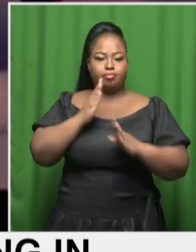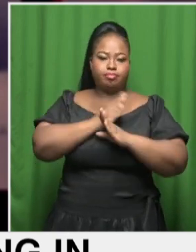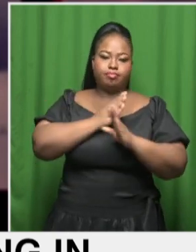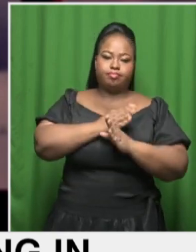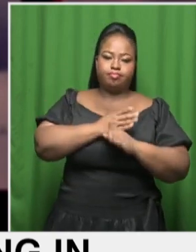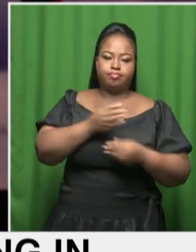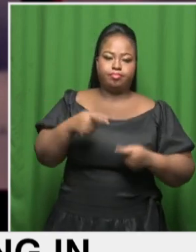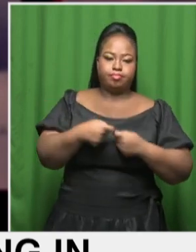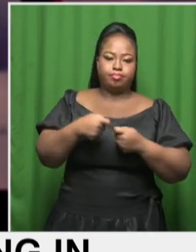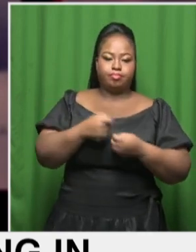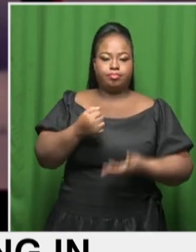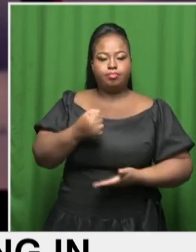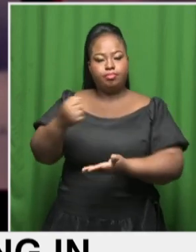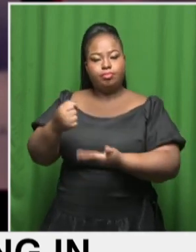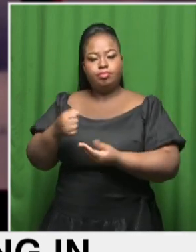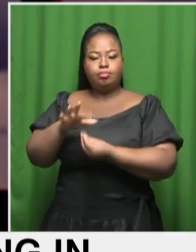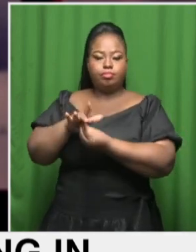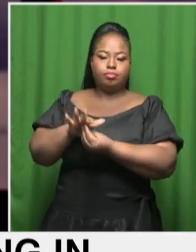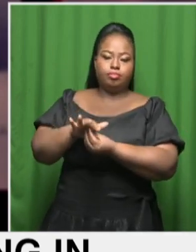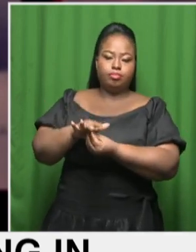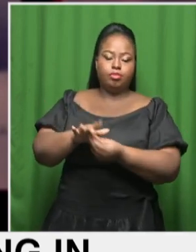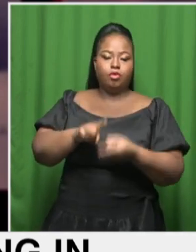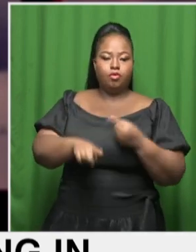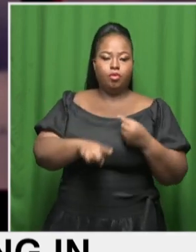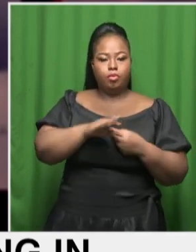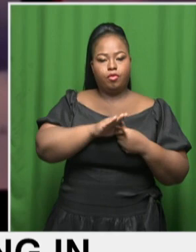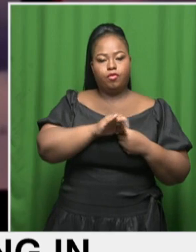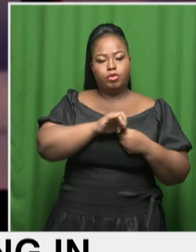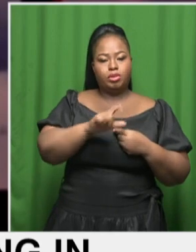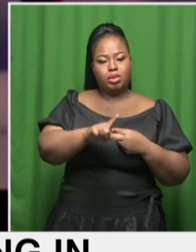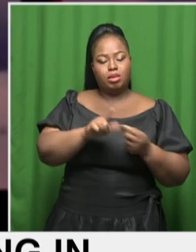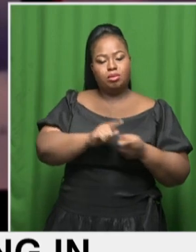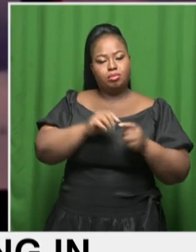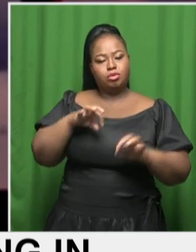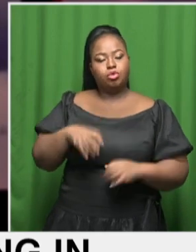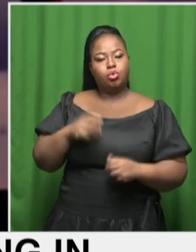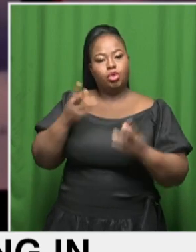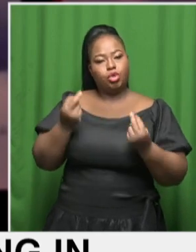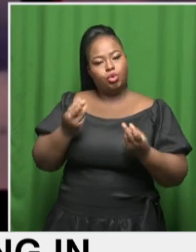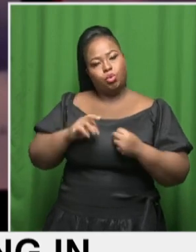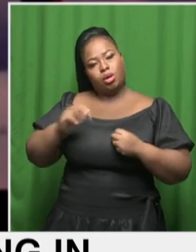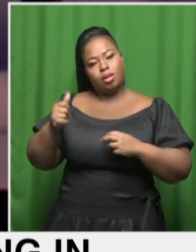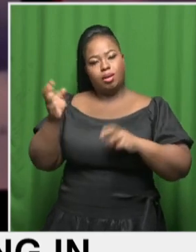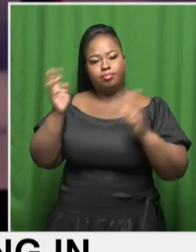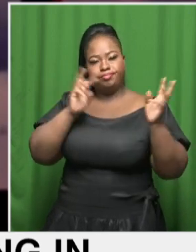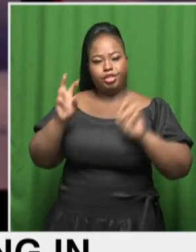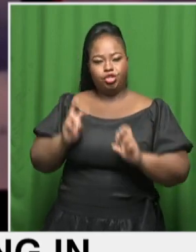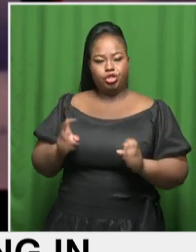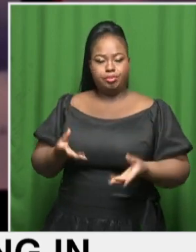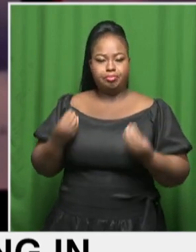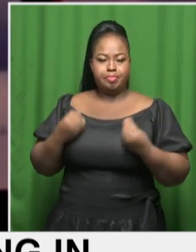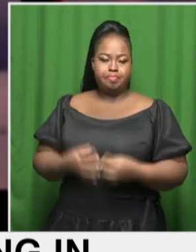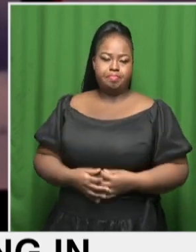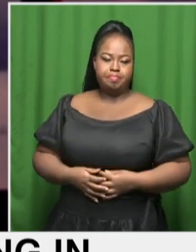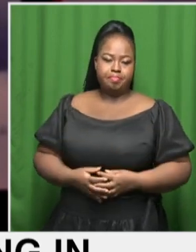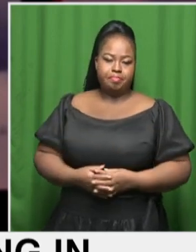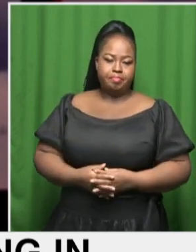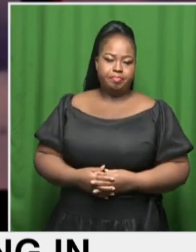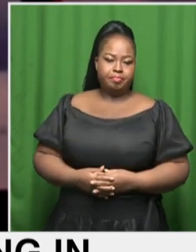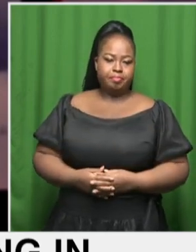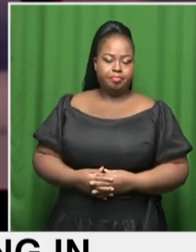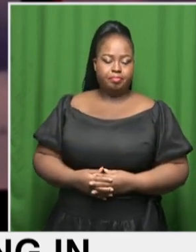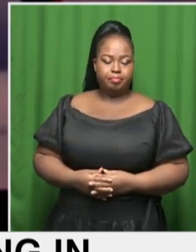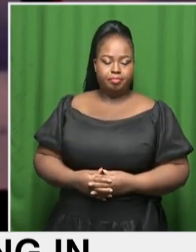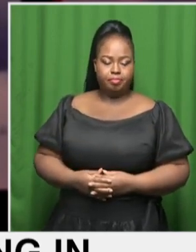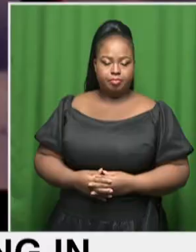and the shifting of subsidies from fossil fuels to a just energy transition. Sherman Bricepies, SABC